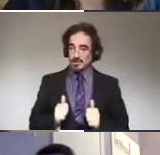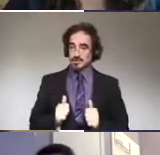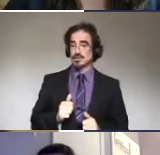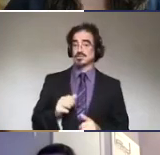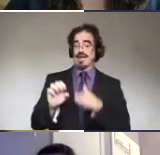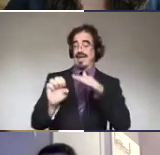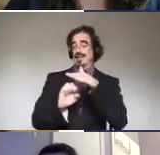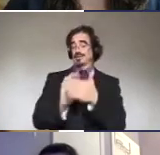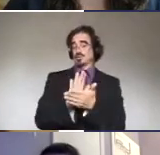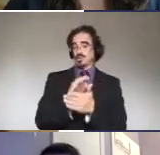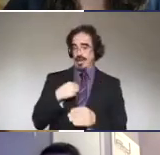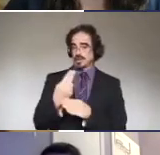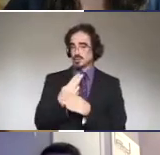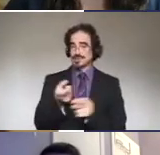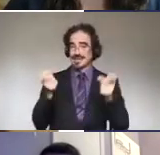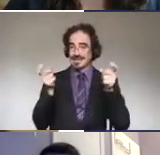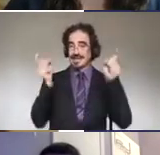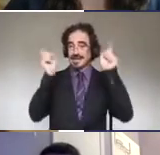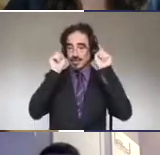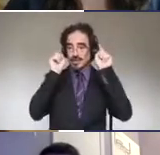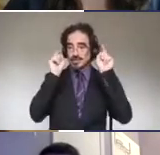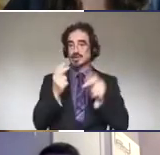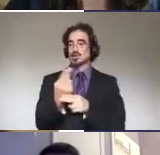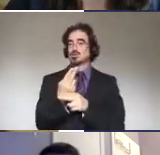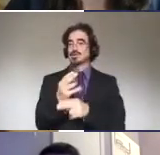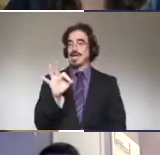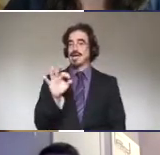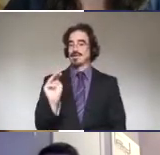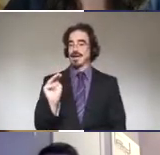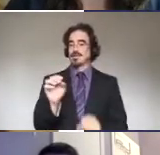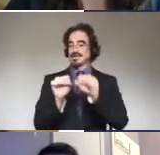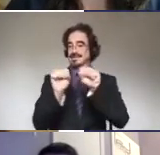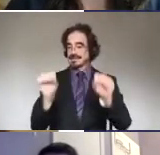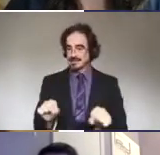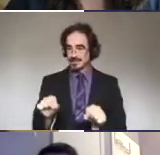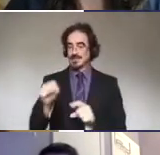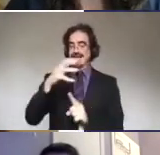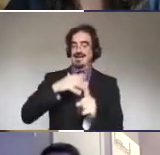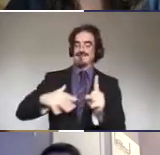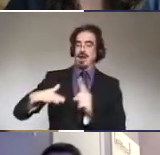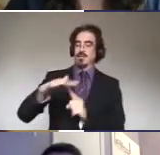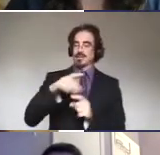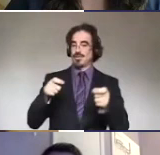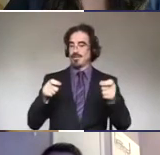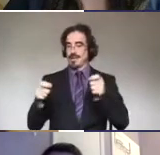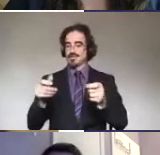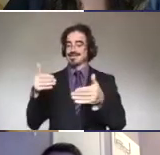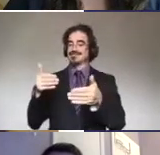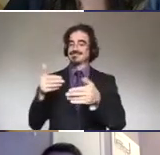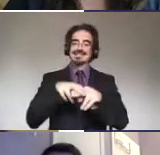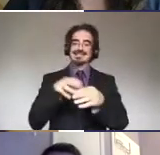I wore hearing aids, I wore the FM systems, environmental management, as Christina mentioned, sitting near the front,